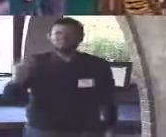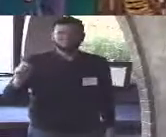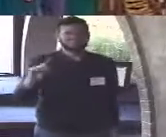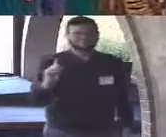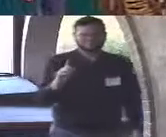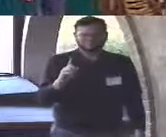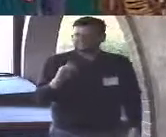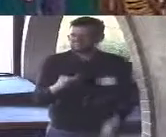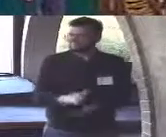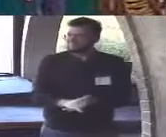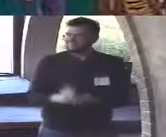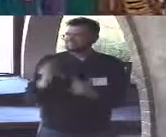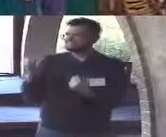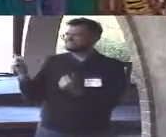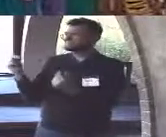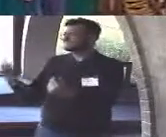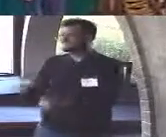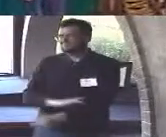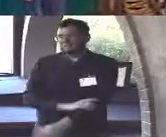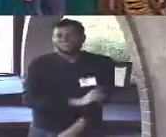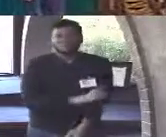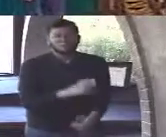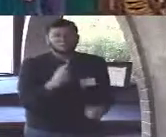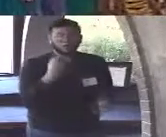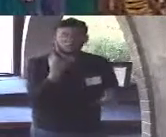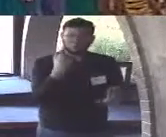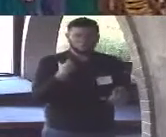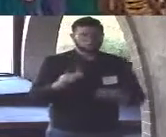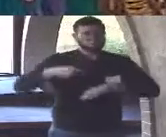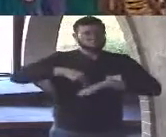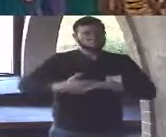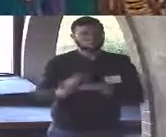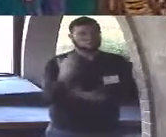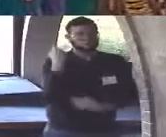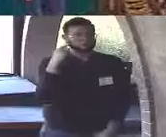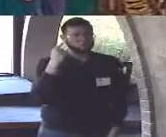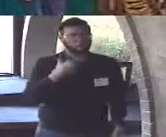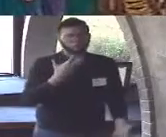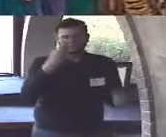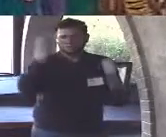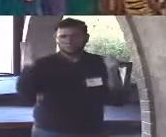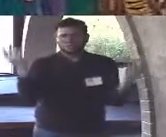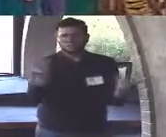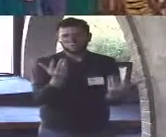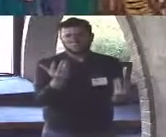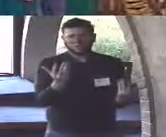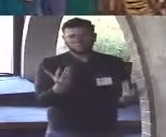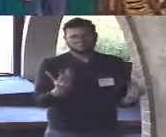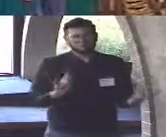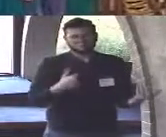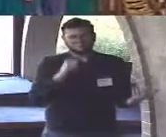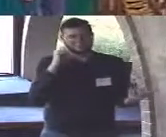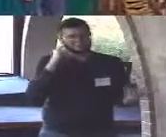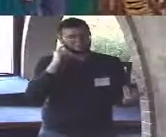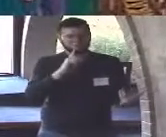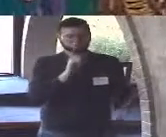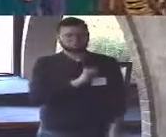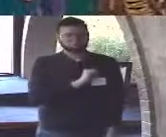but I'm here this morning to tell you that I don't think it's quite that easy see